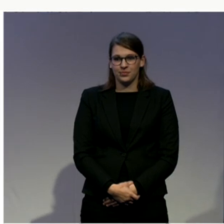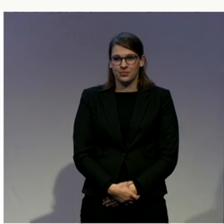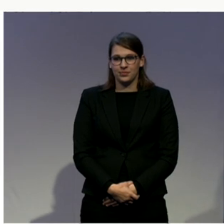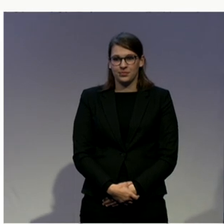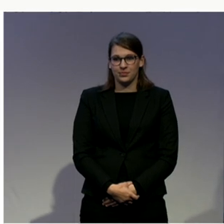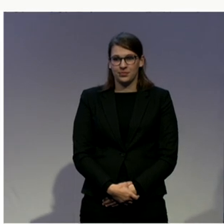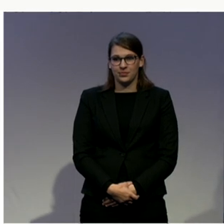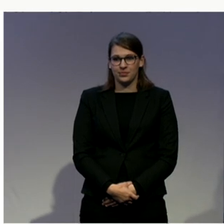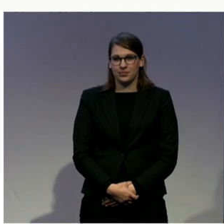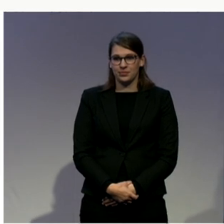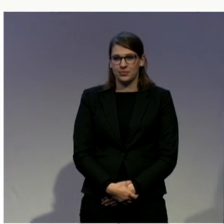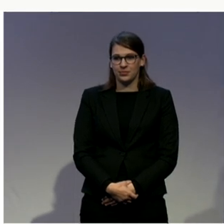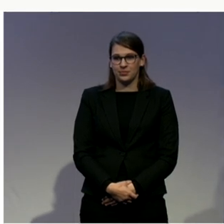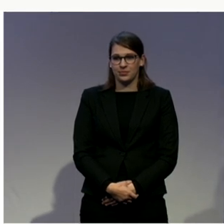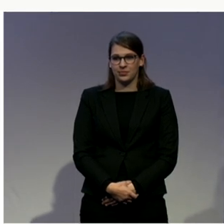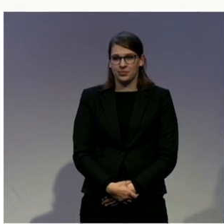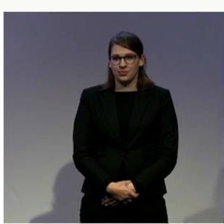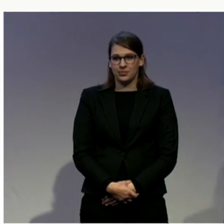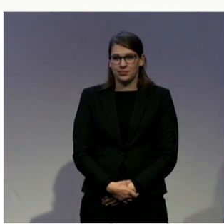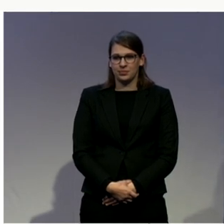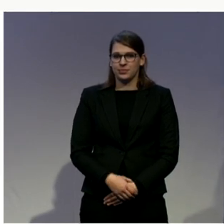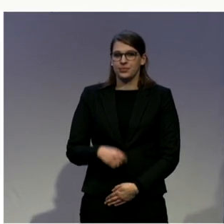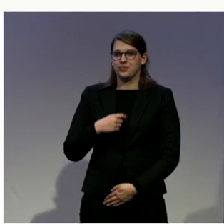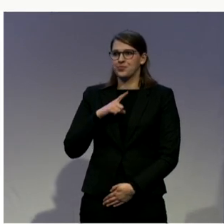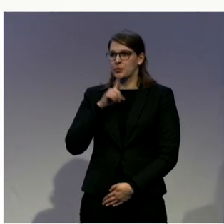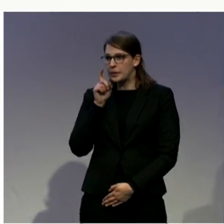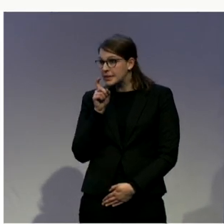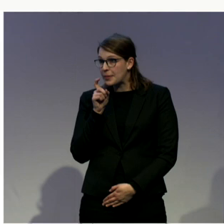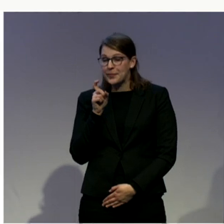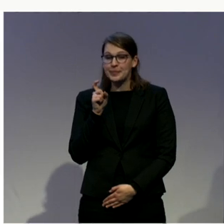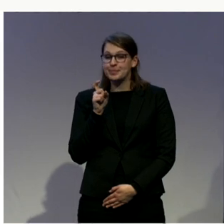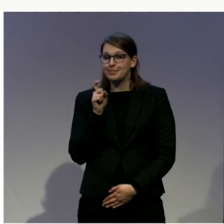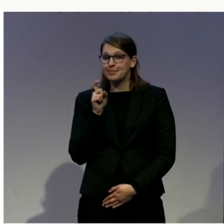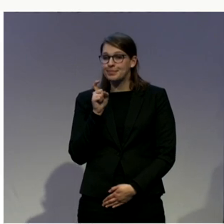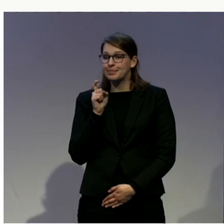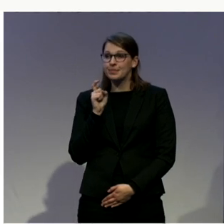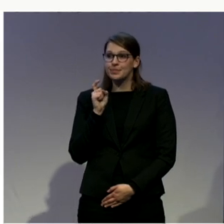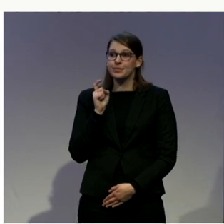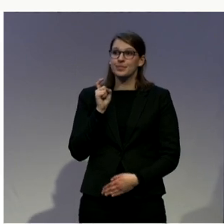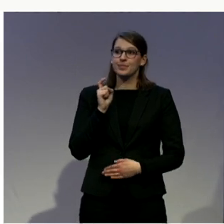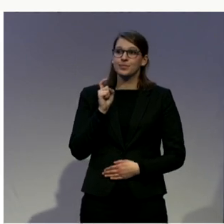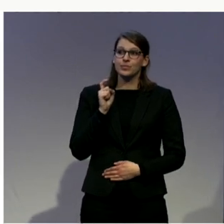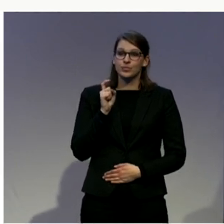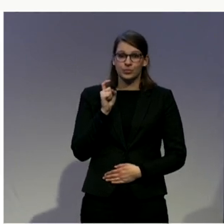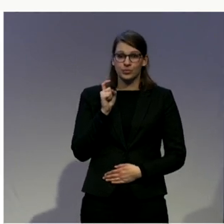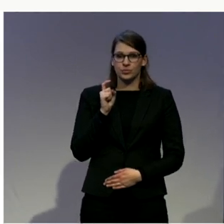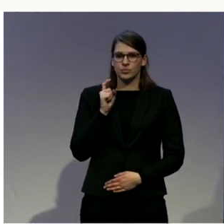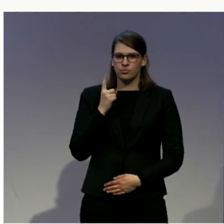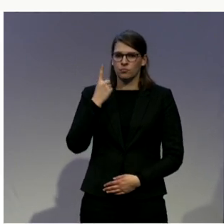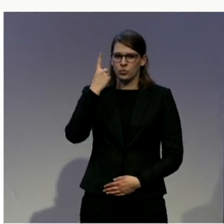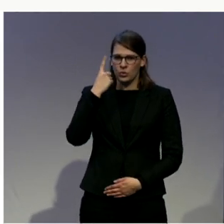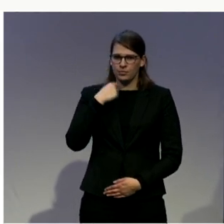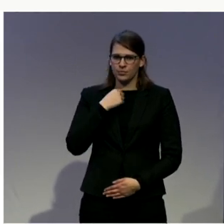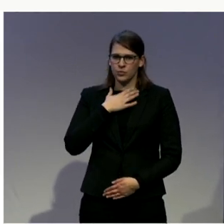Yeah. My question is, I have one remark and one question. One remark is to,